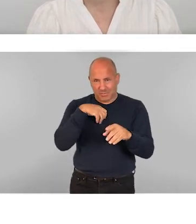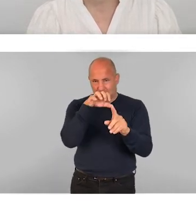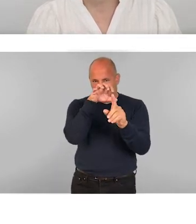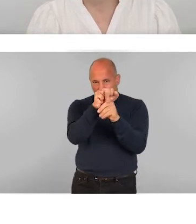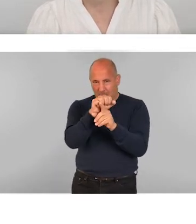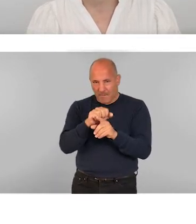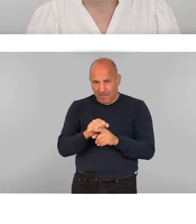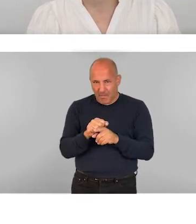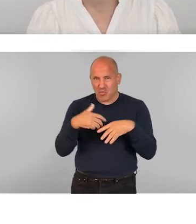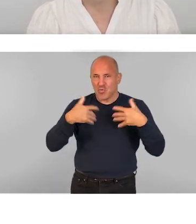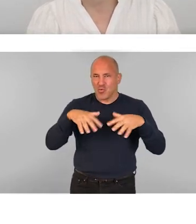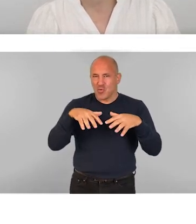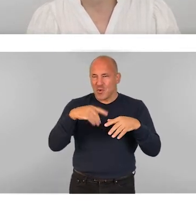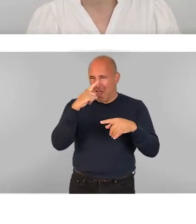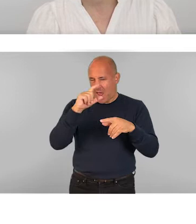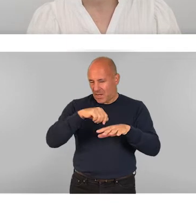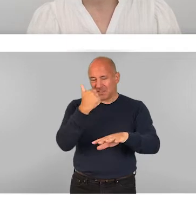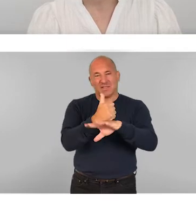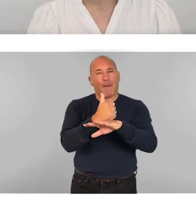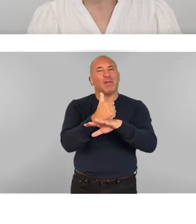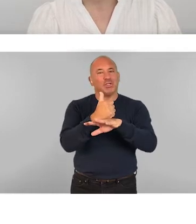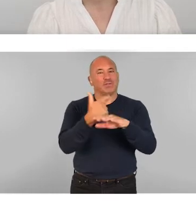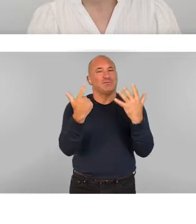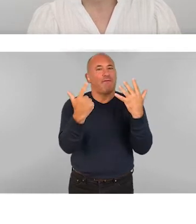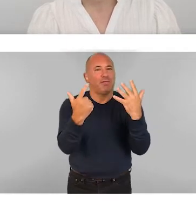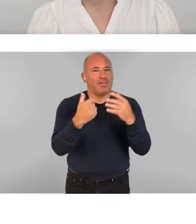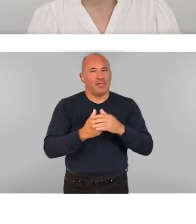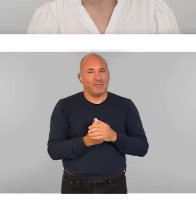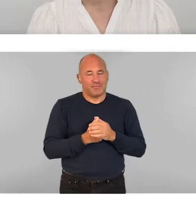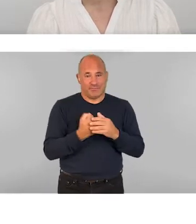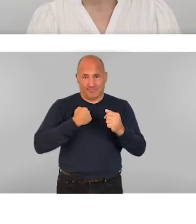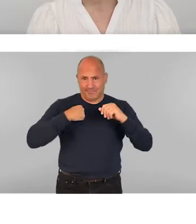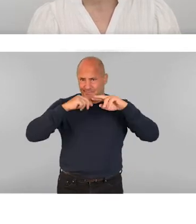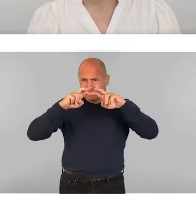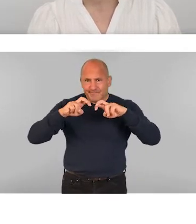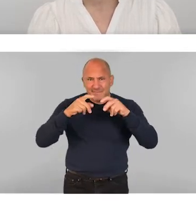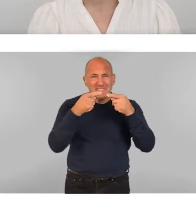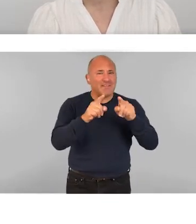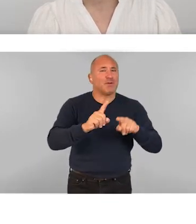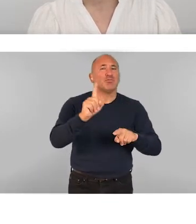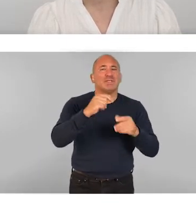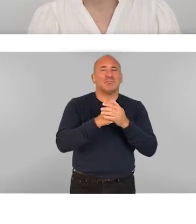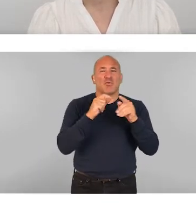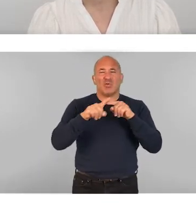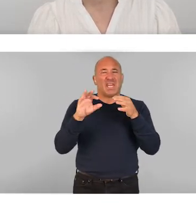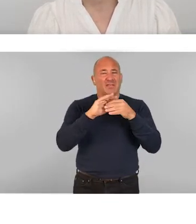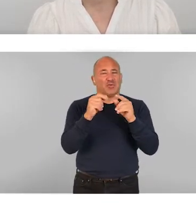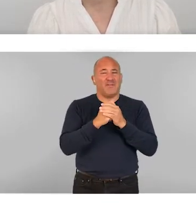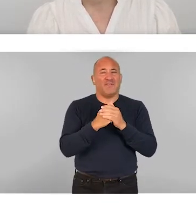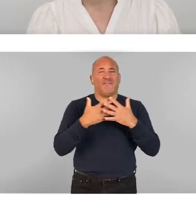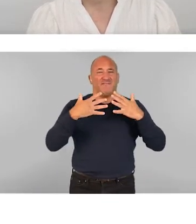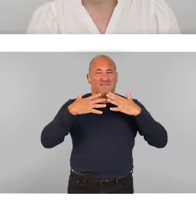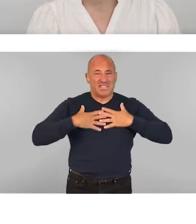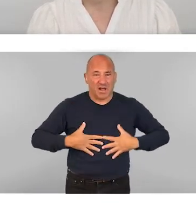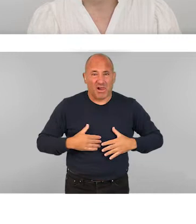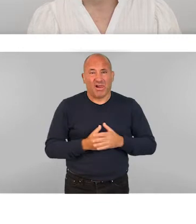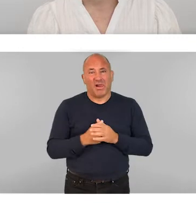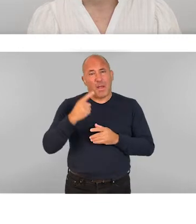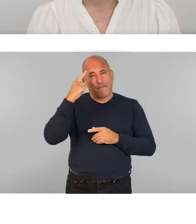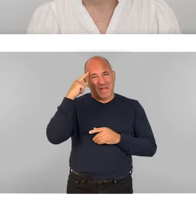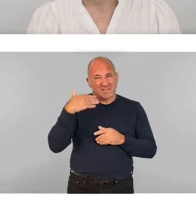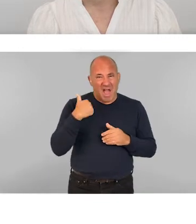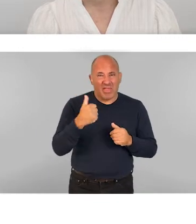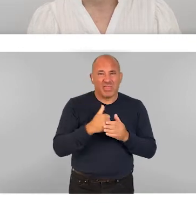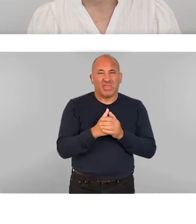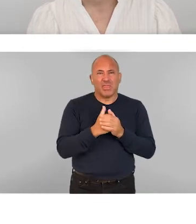most prominently identifiable were established. According to our findings, difference was most referred to as being relative to physicality,